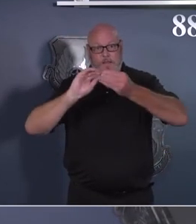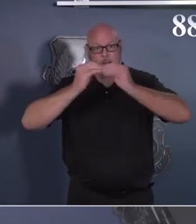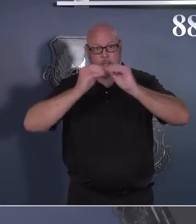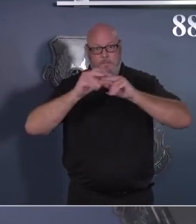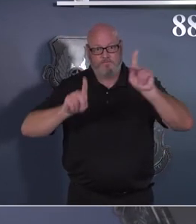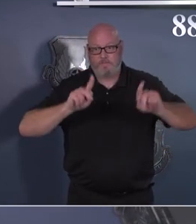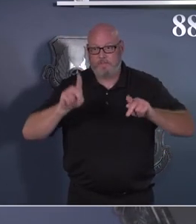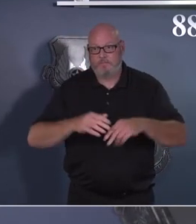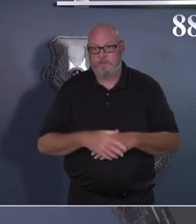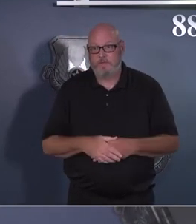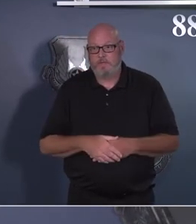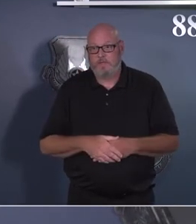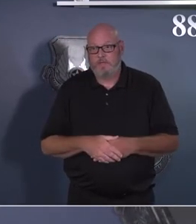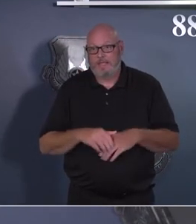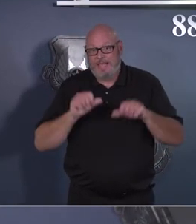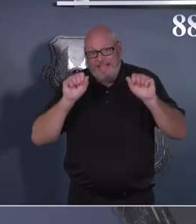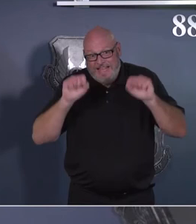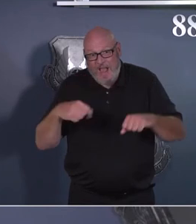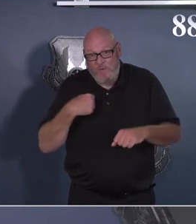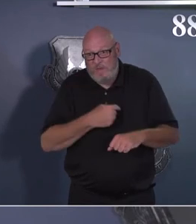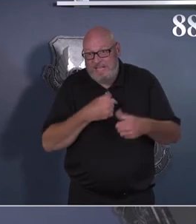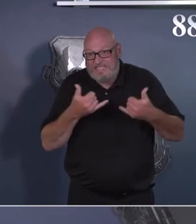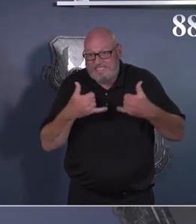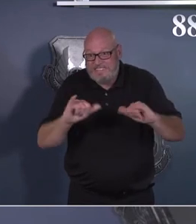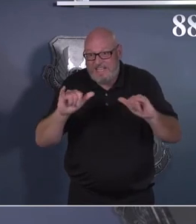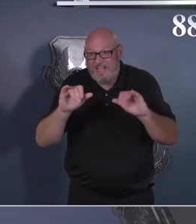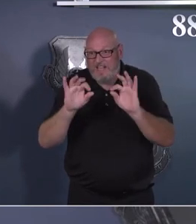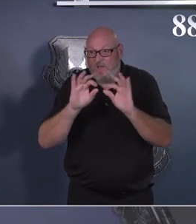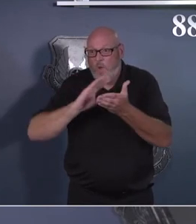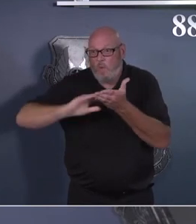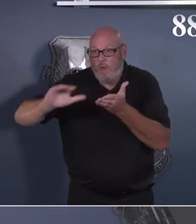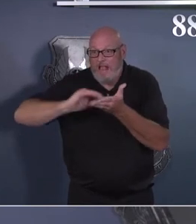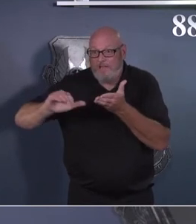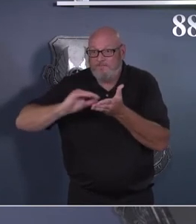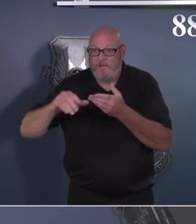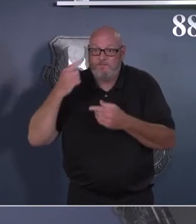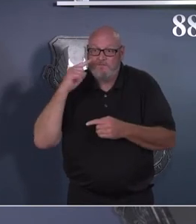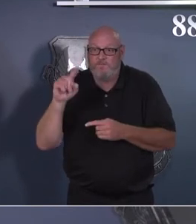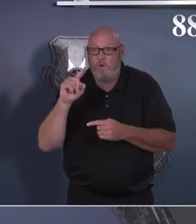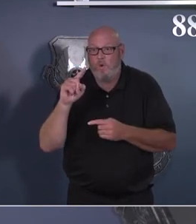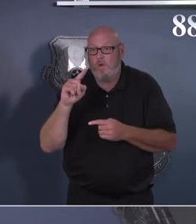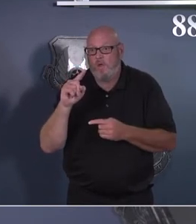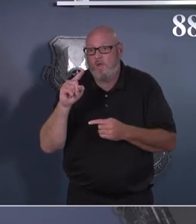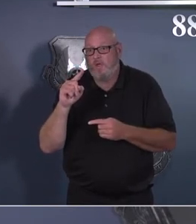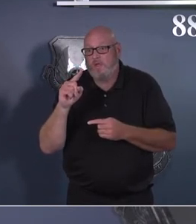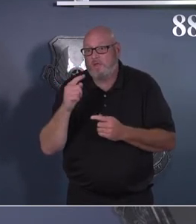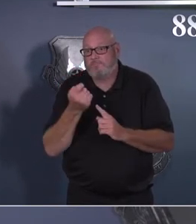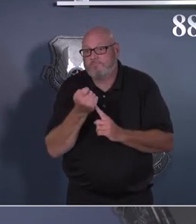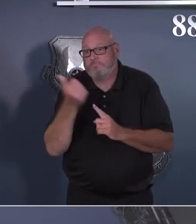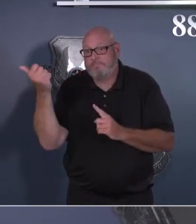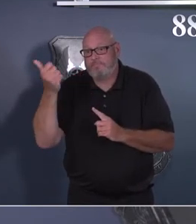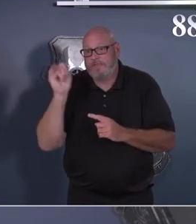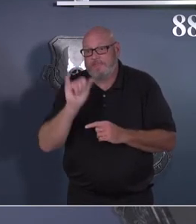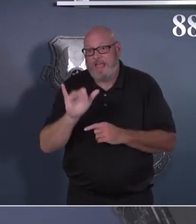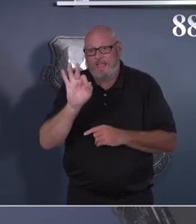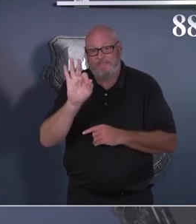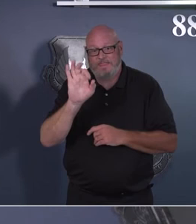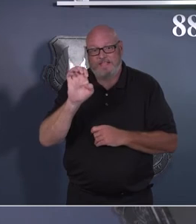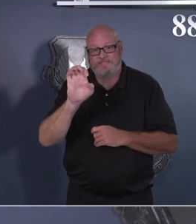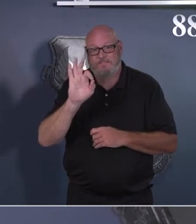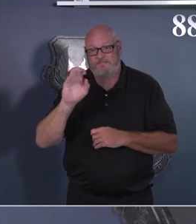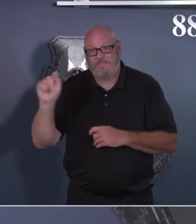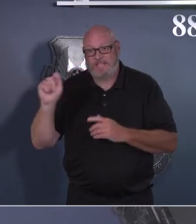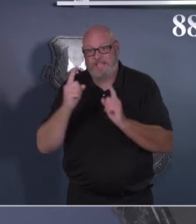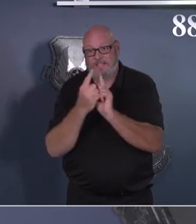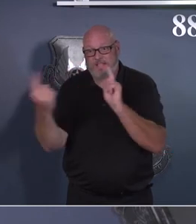occupancy waivers for conference rooms workspaces to lessen the six-foot physical distancing requirement? Will waivers be considered or are